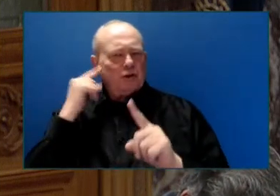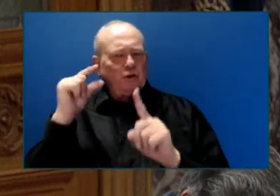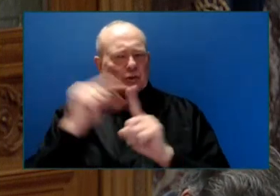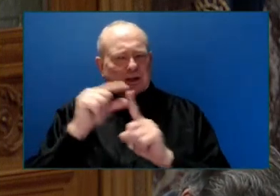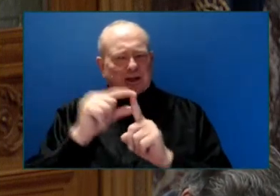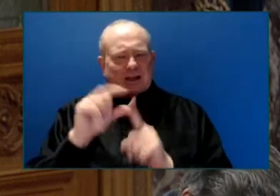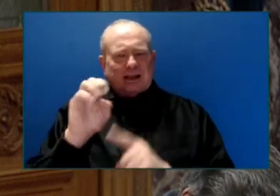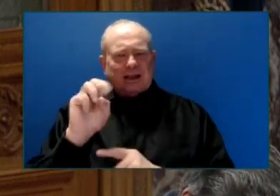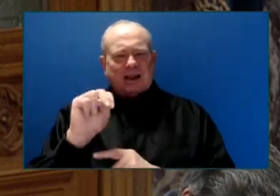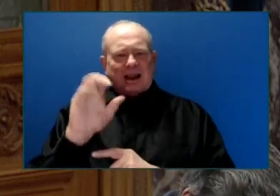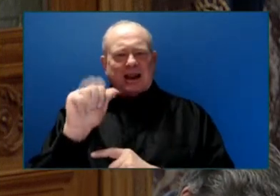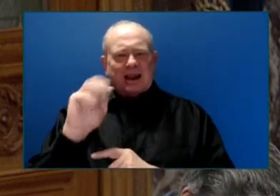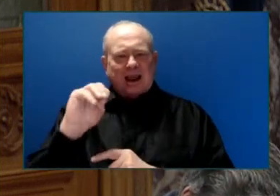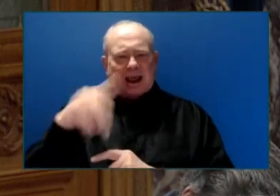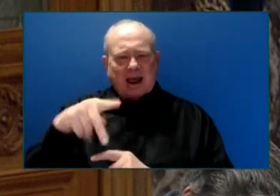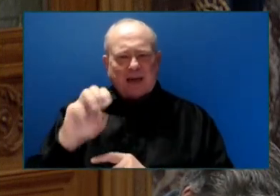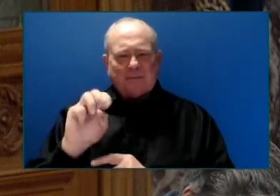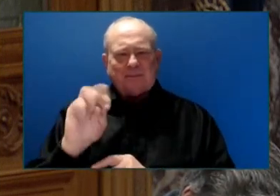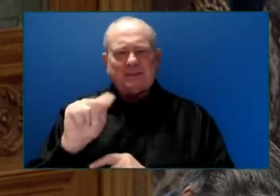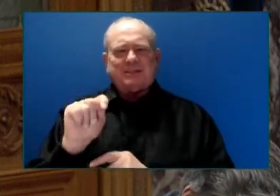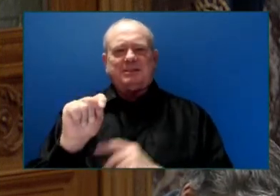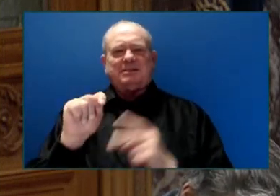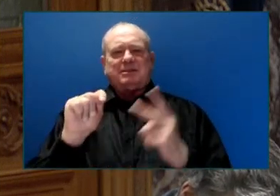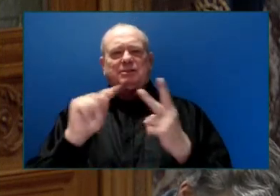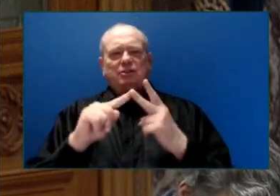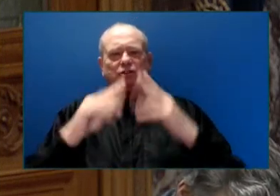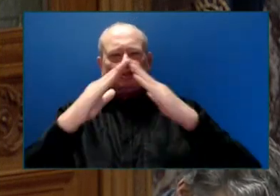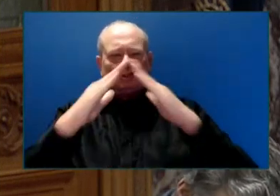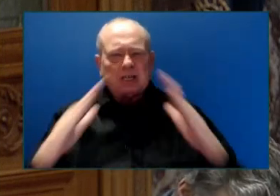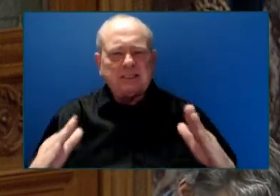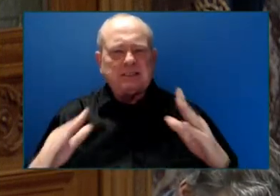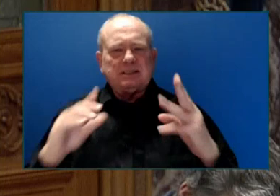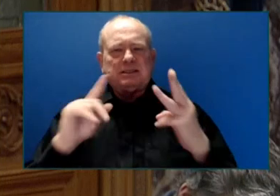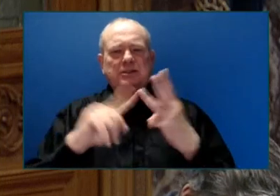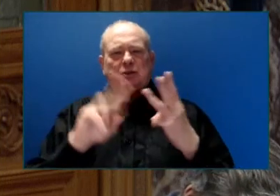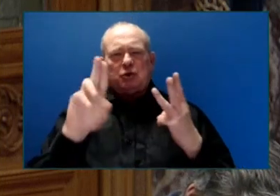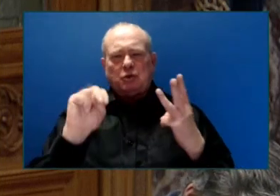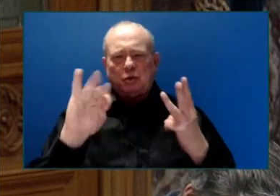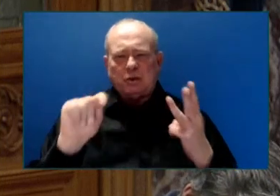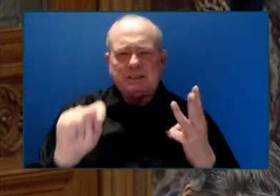shelters, I'm hearing units. I've not yet heard the word homes.